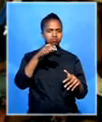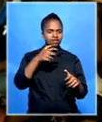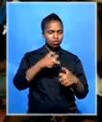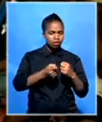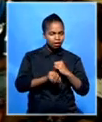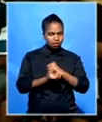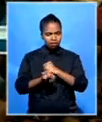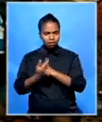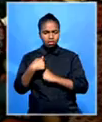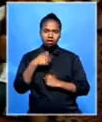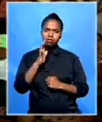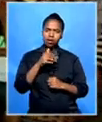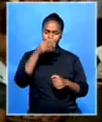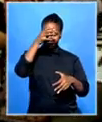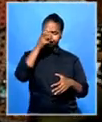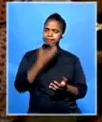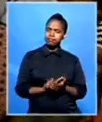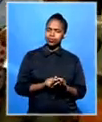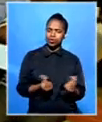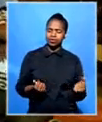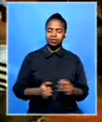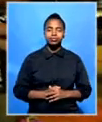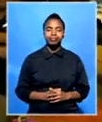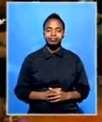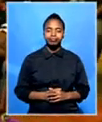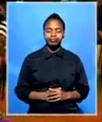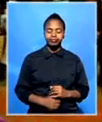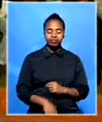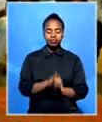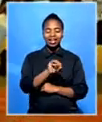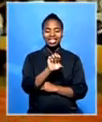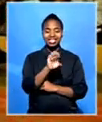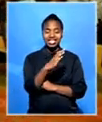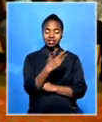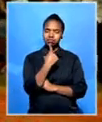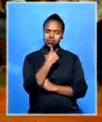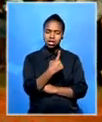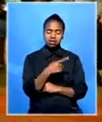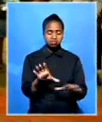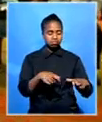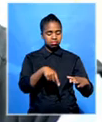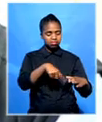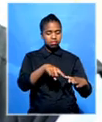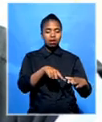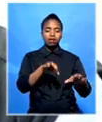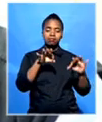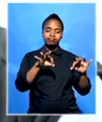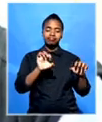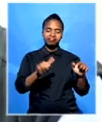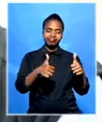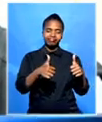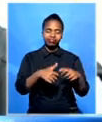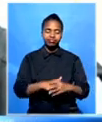Earlier on, the IEC confirmed the results that put in place this coalition. The